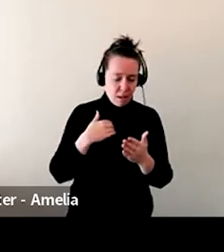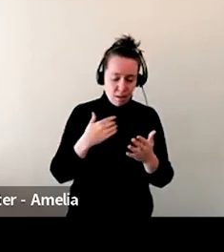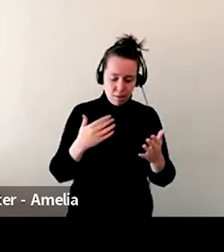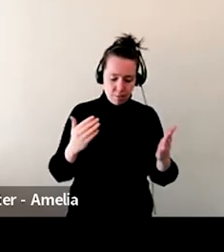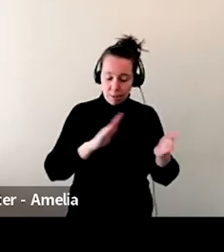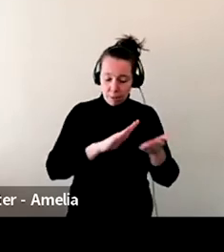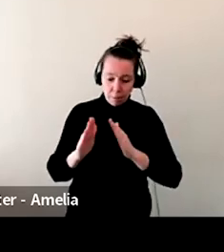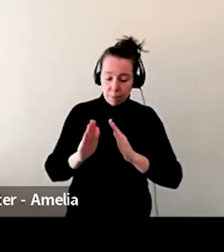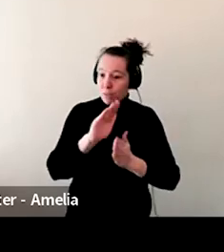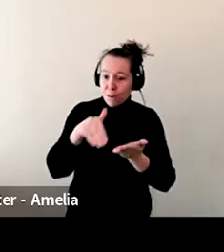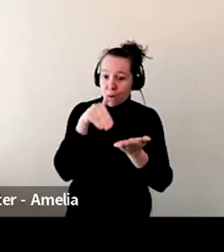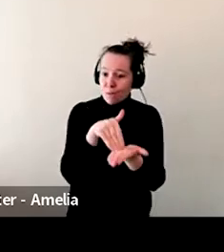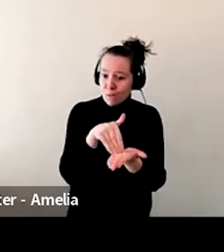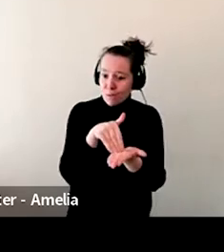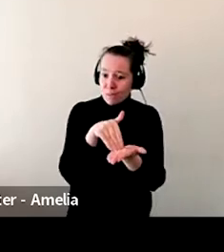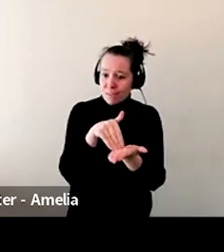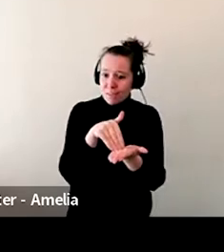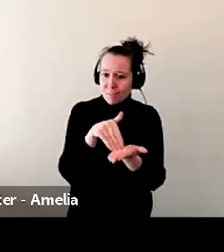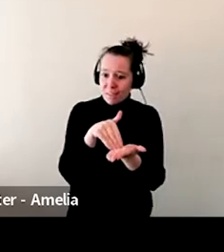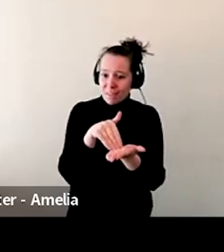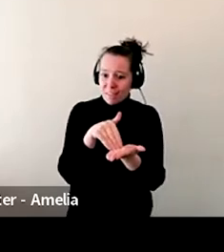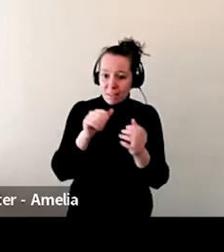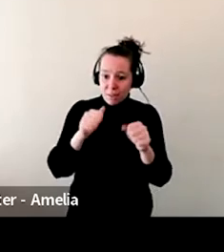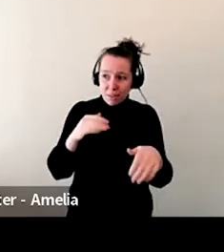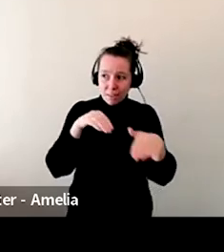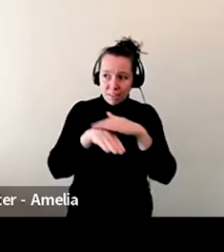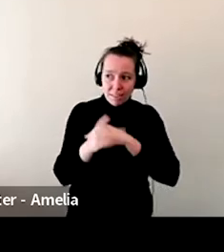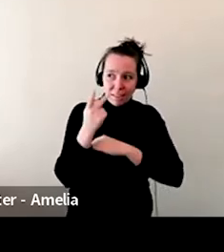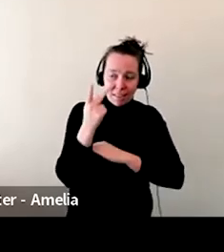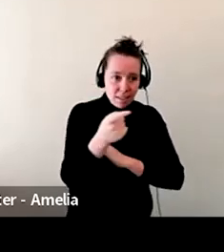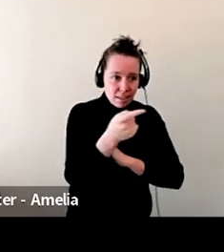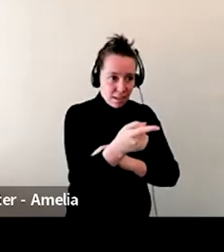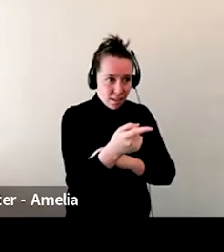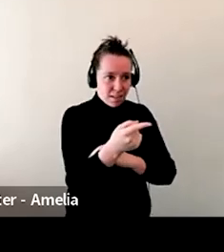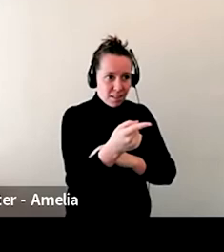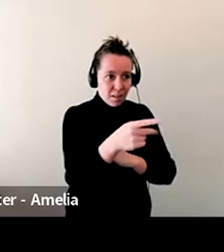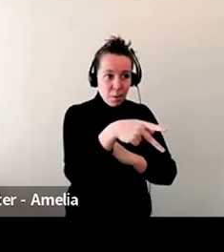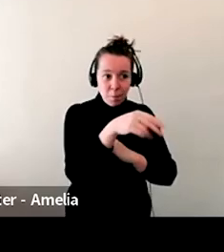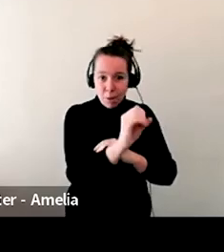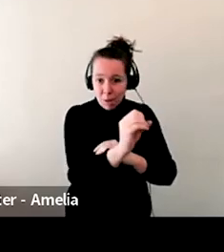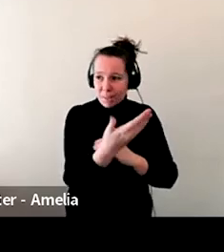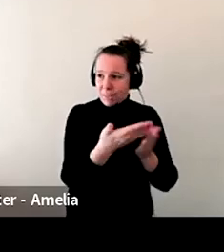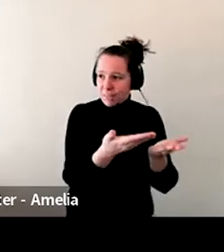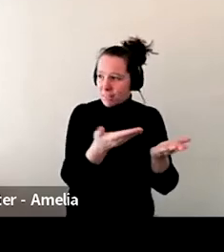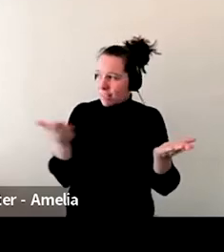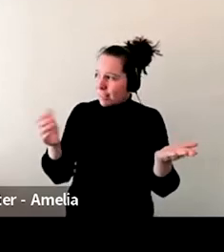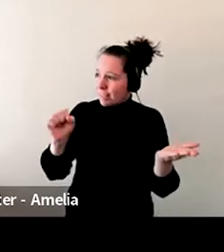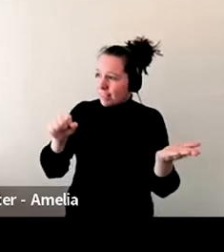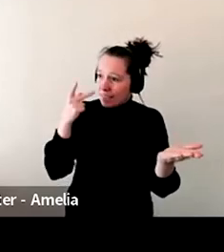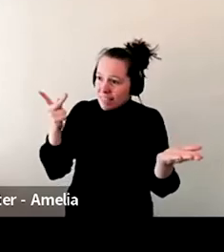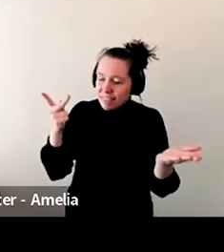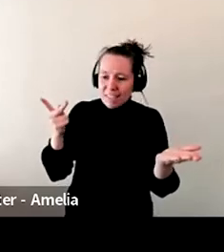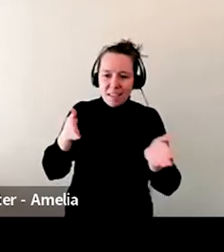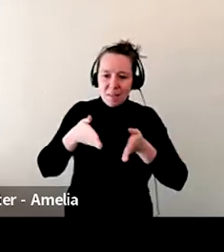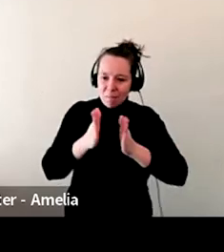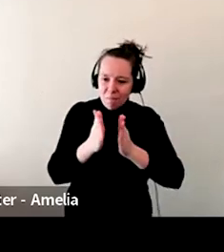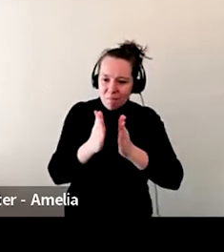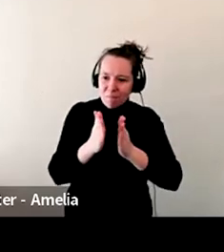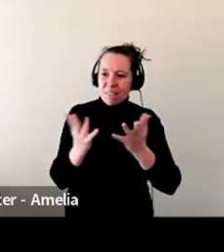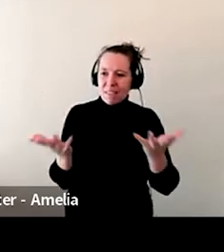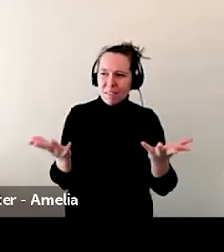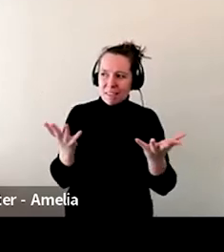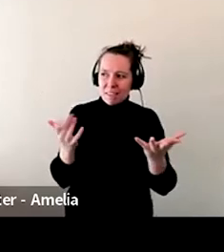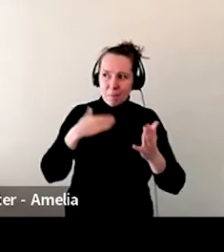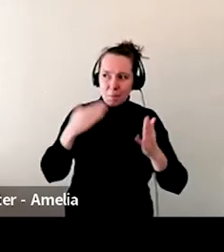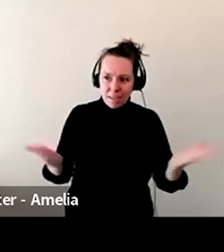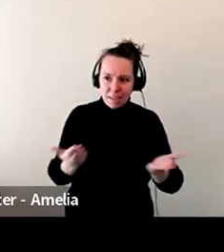from the post office. How did you not know we're here? So that, that was a little bit of, of a challenge kind of